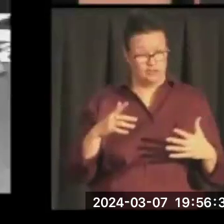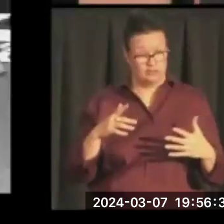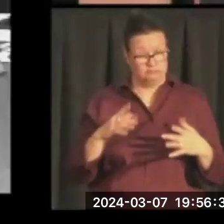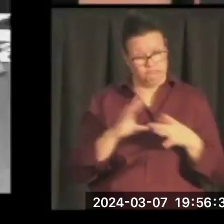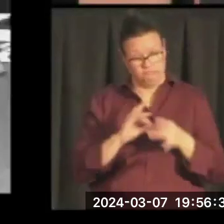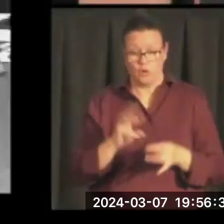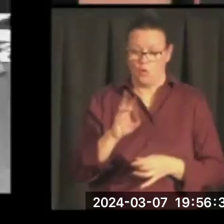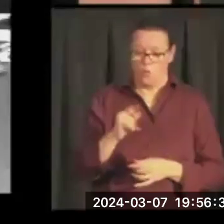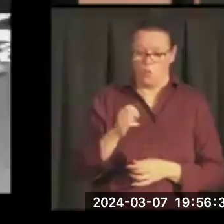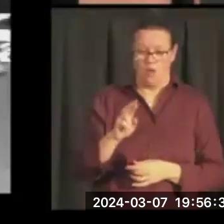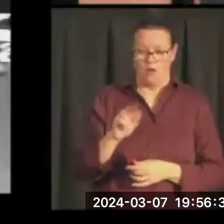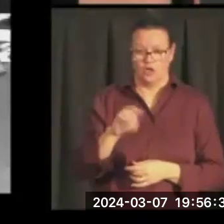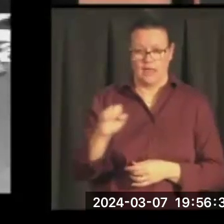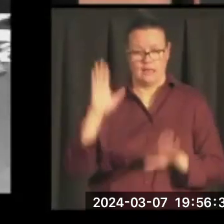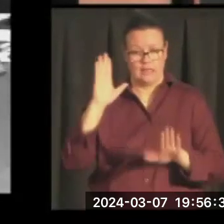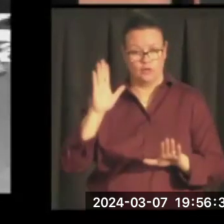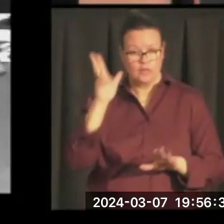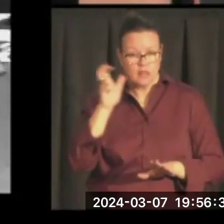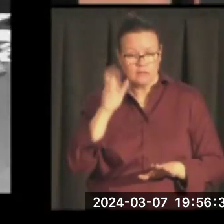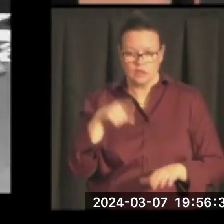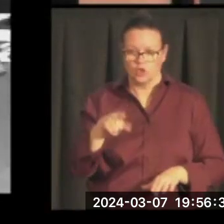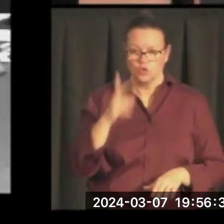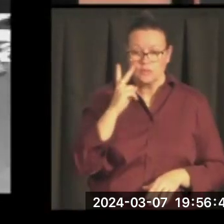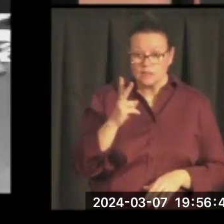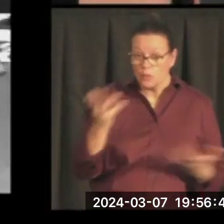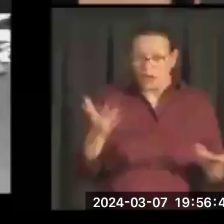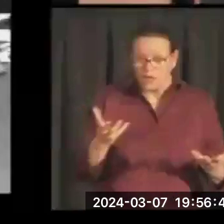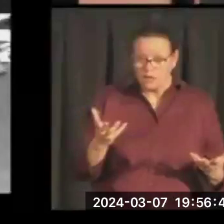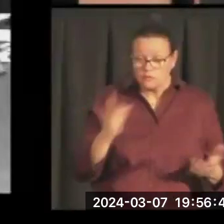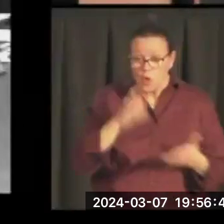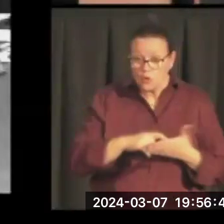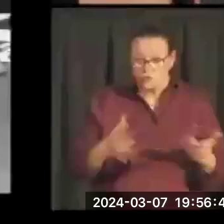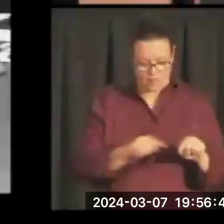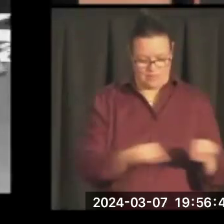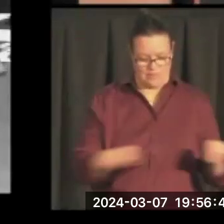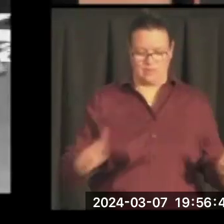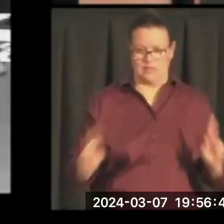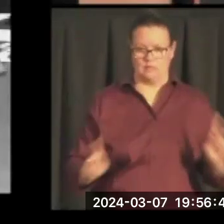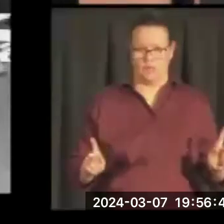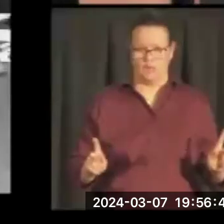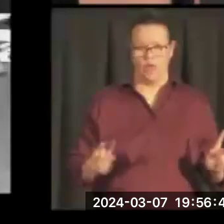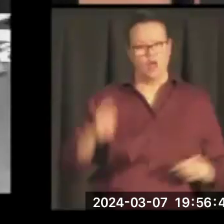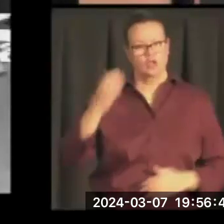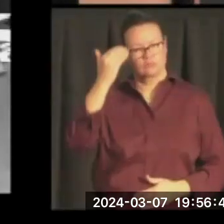is conscientious senators listening to evidence,